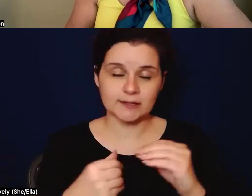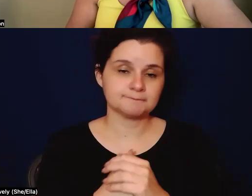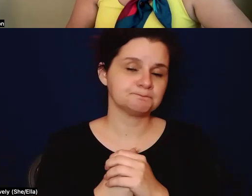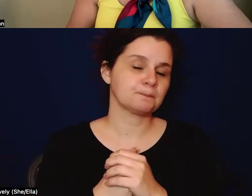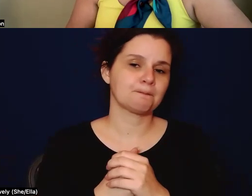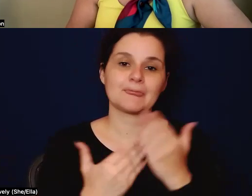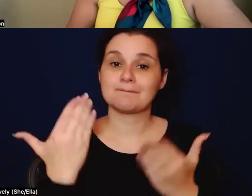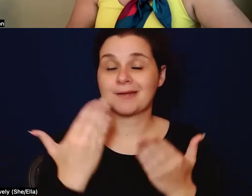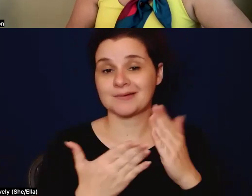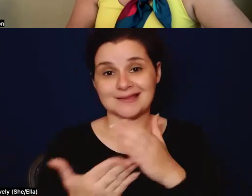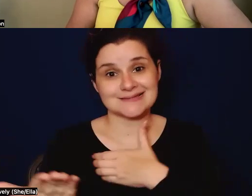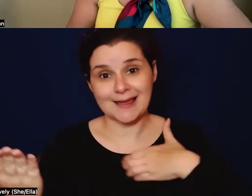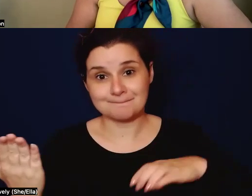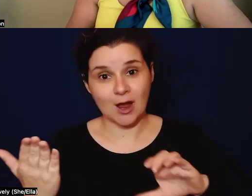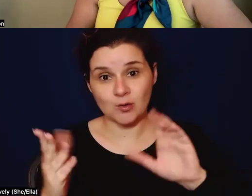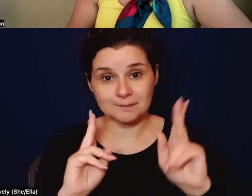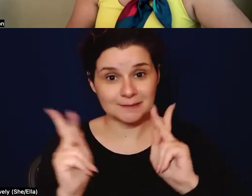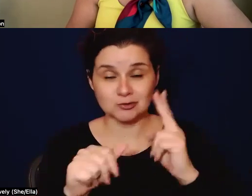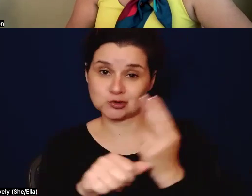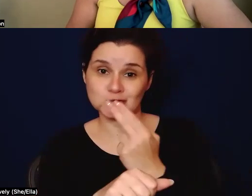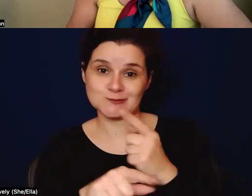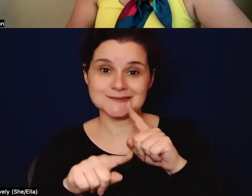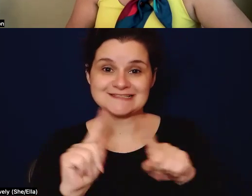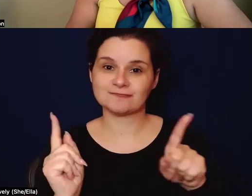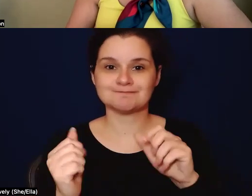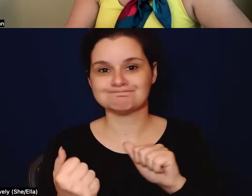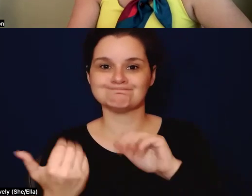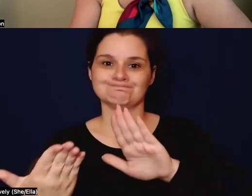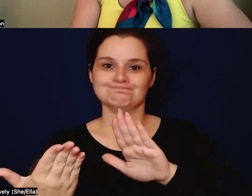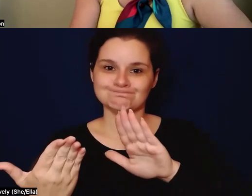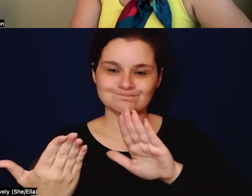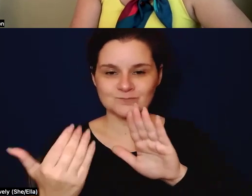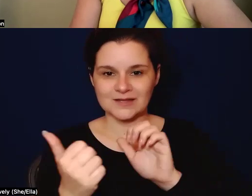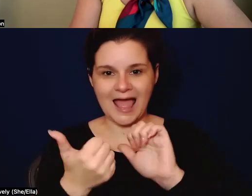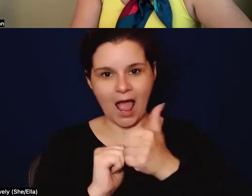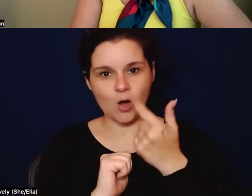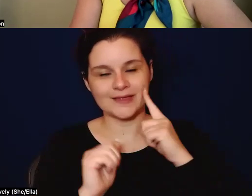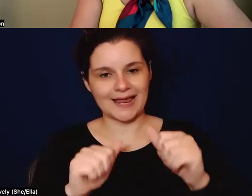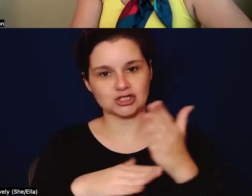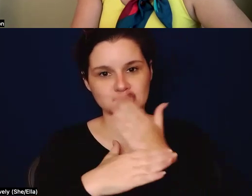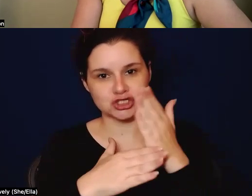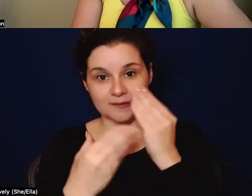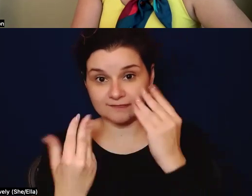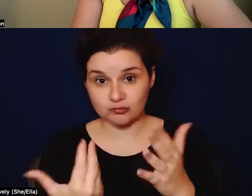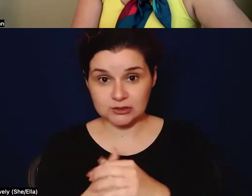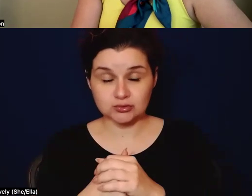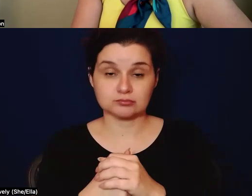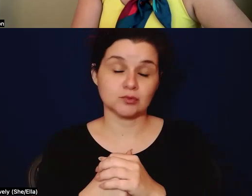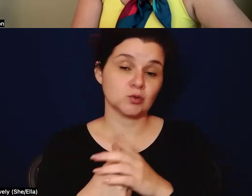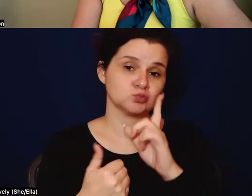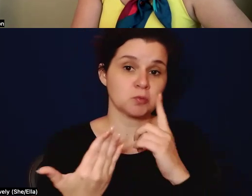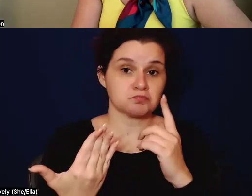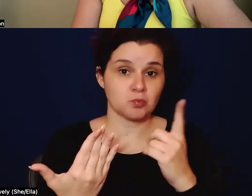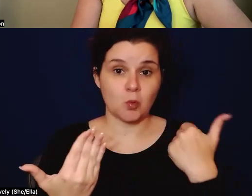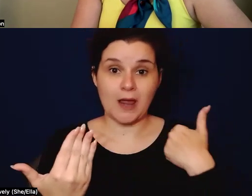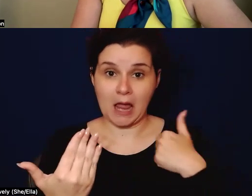that's empowering folks to use a different, um, sort of, you know, method to convey the information. And so I think that once we